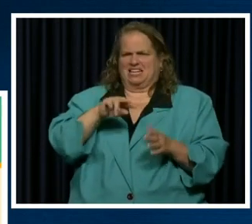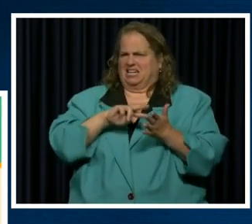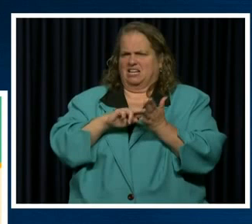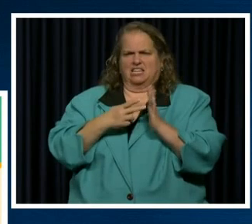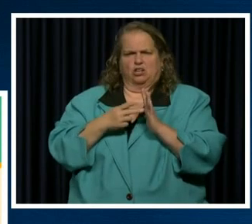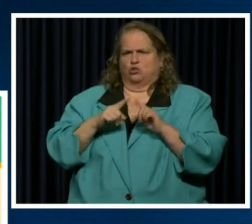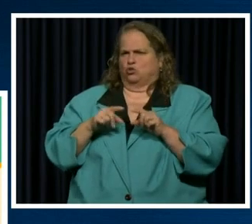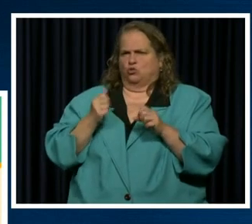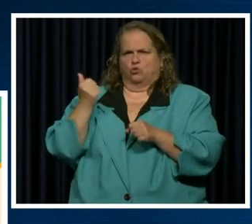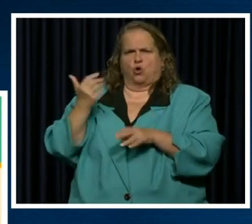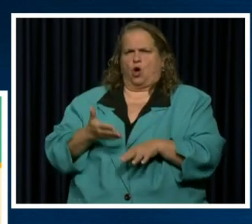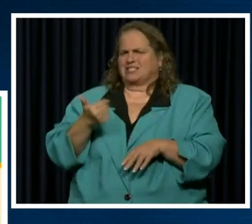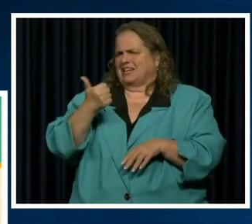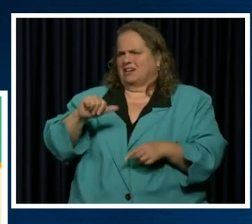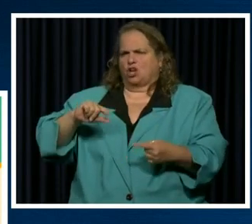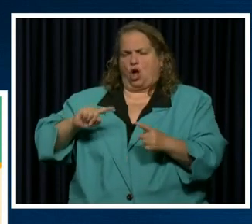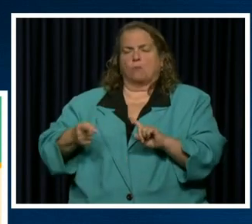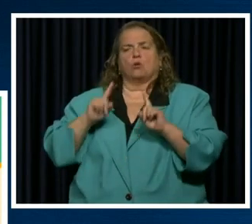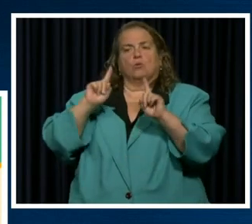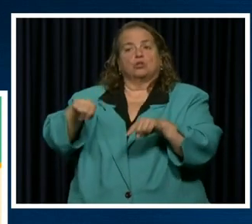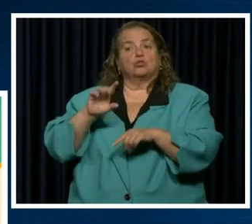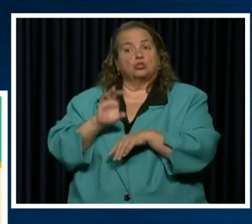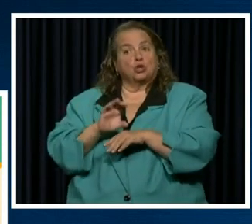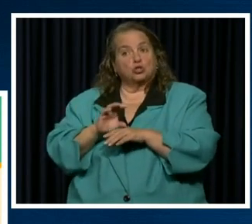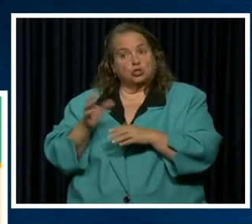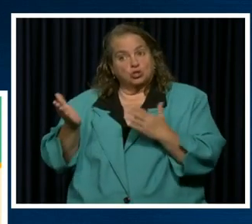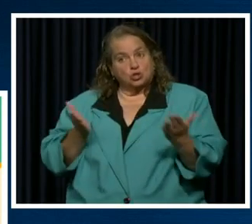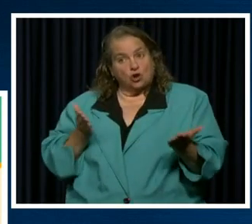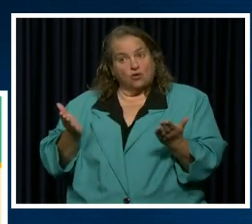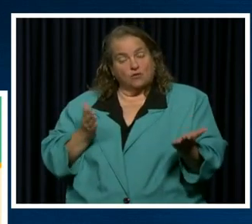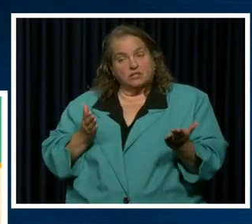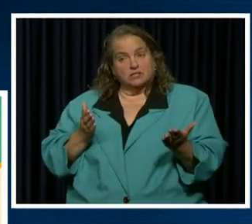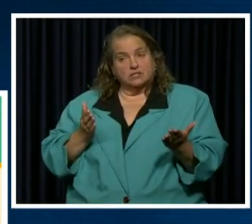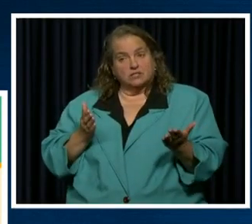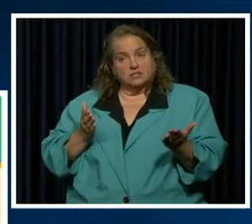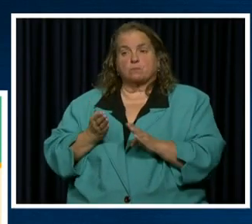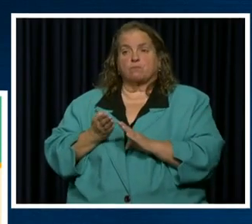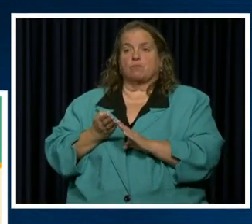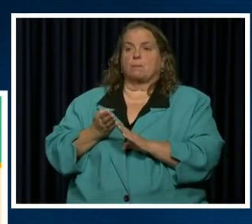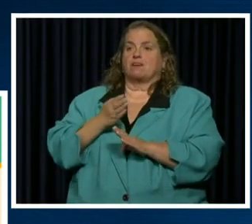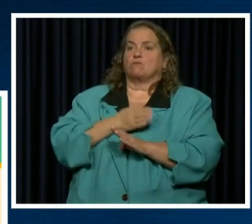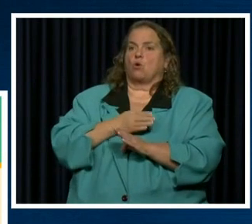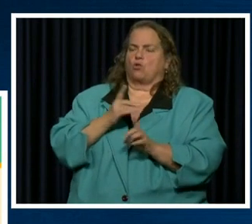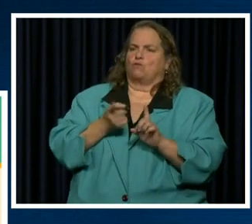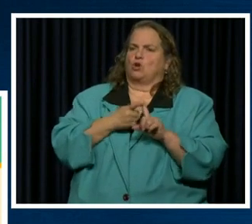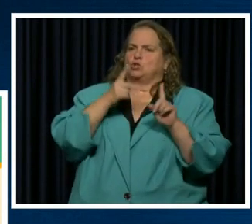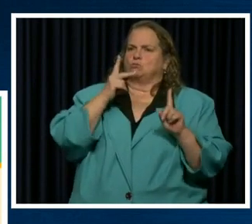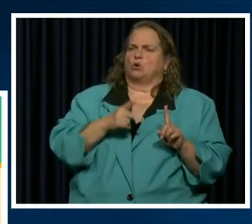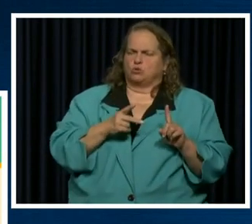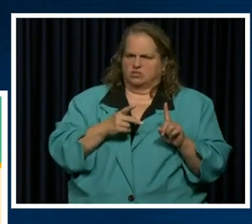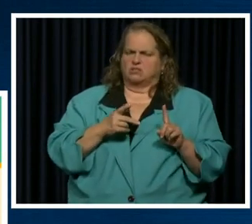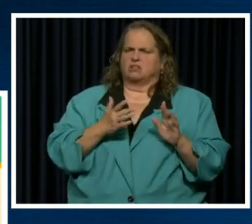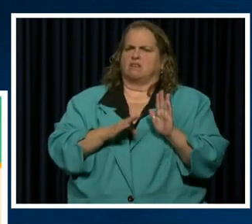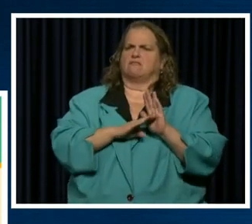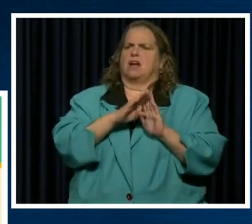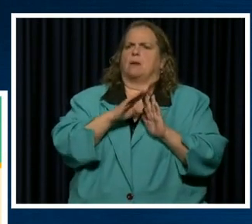causing any harm. They went to the church service before the first individual developed symptoms.